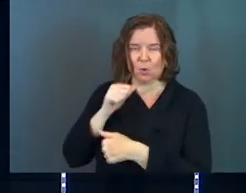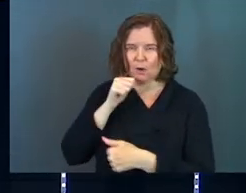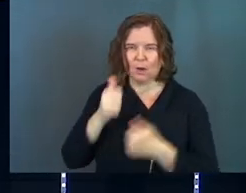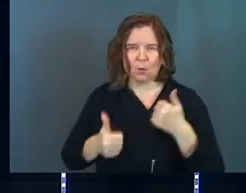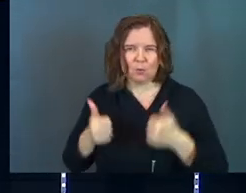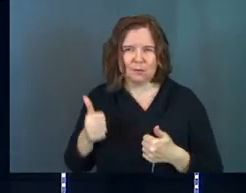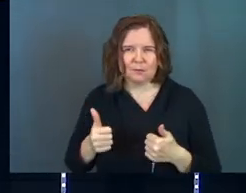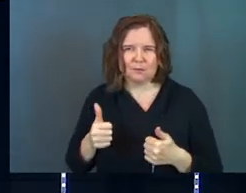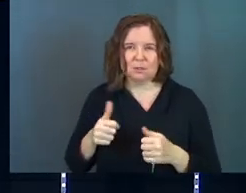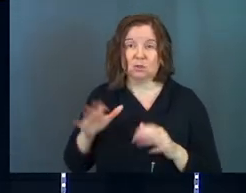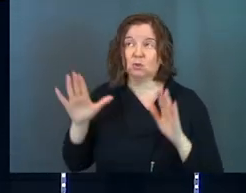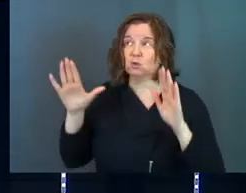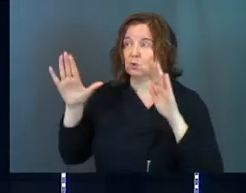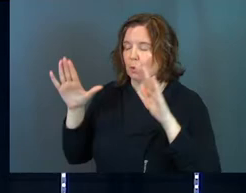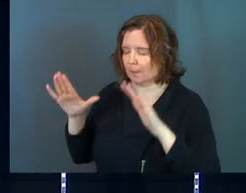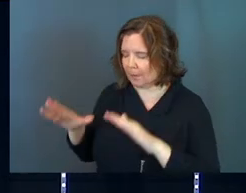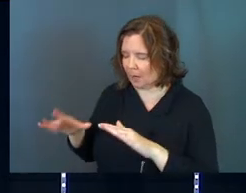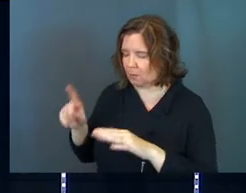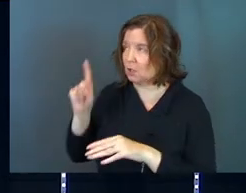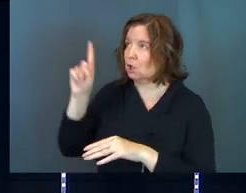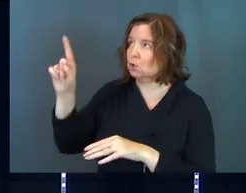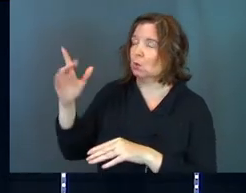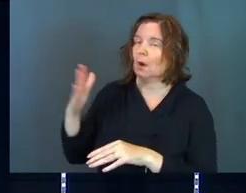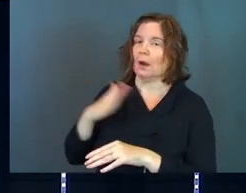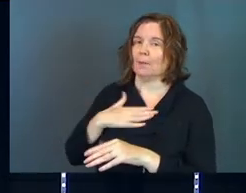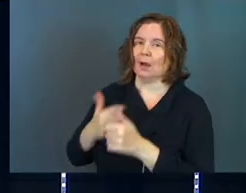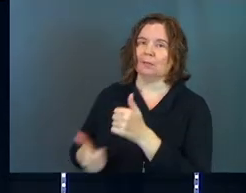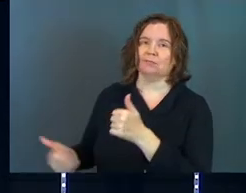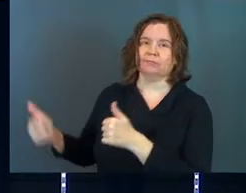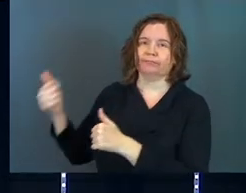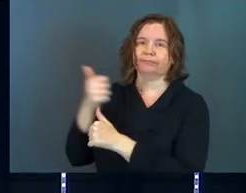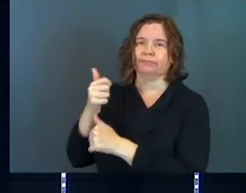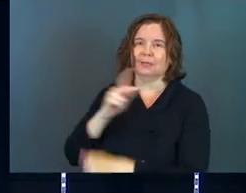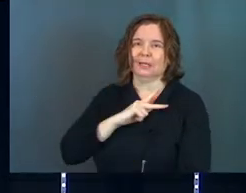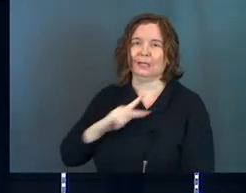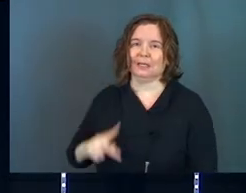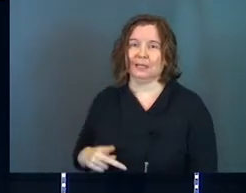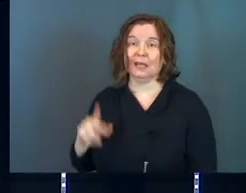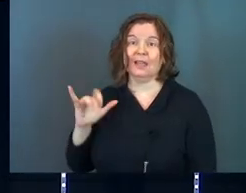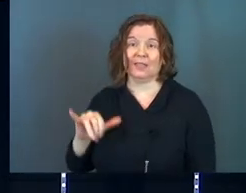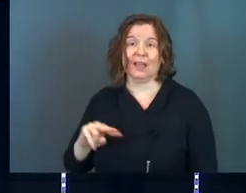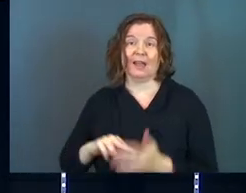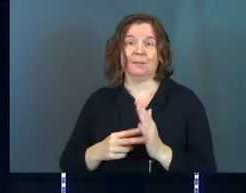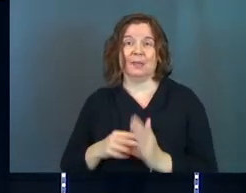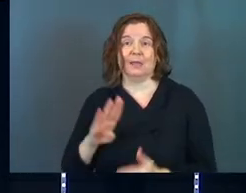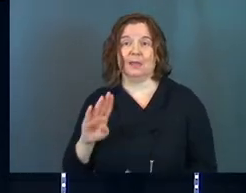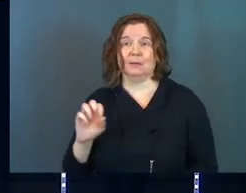To bow is to say, you're my king. That's Barak.